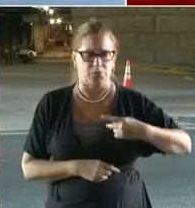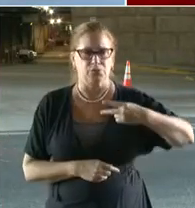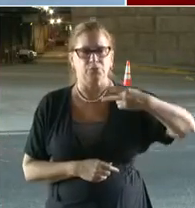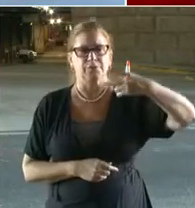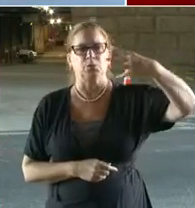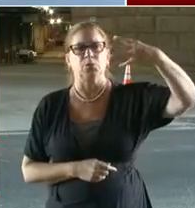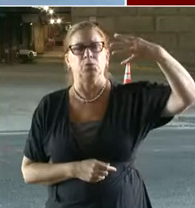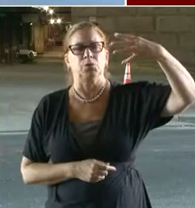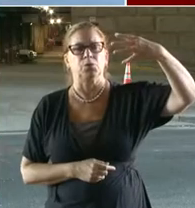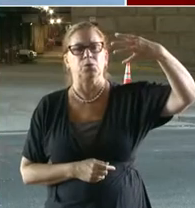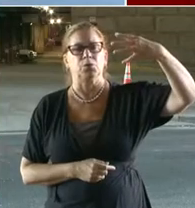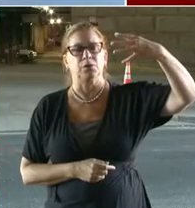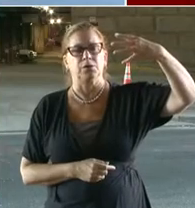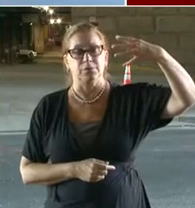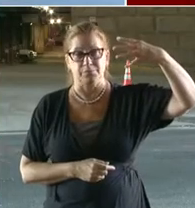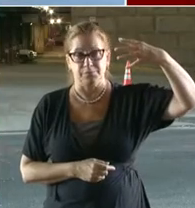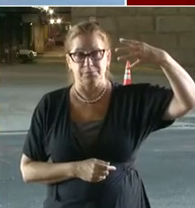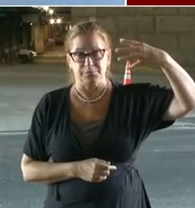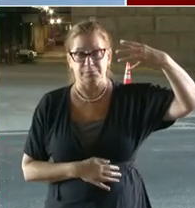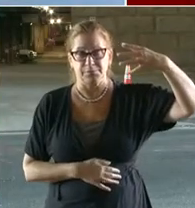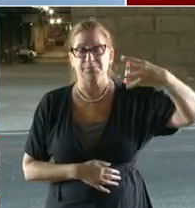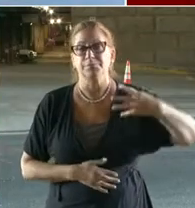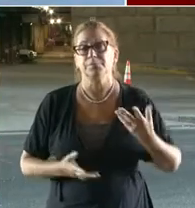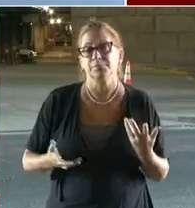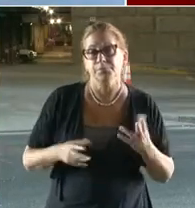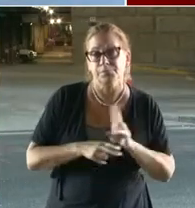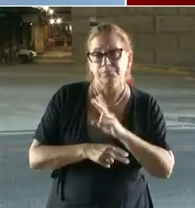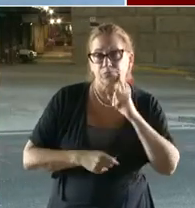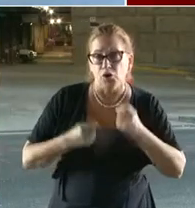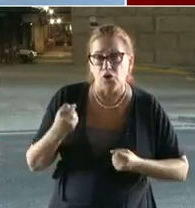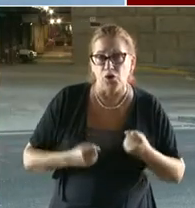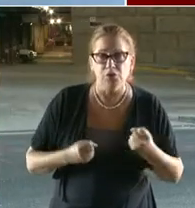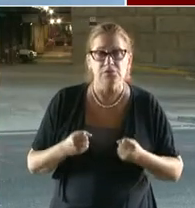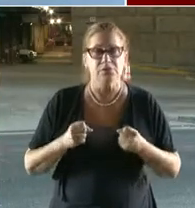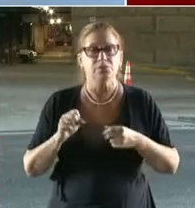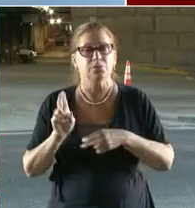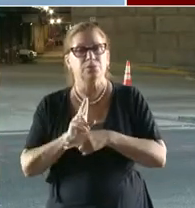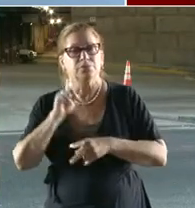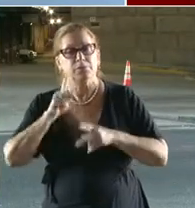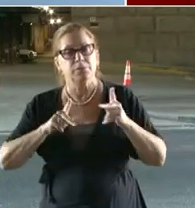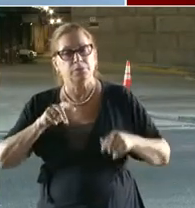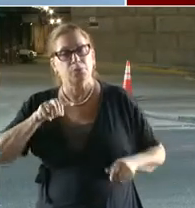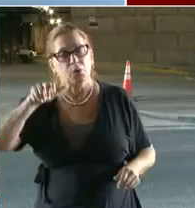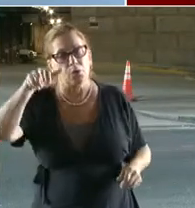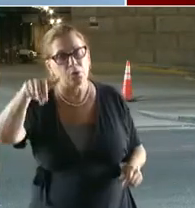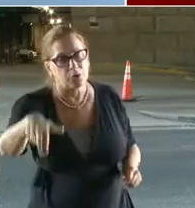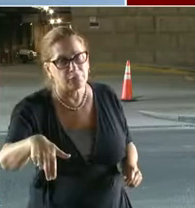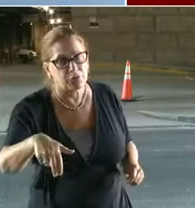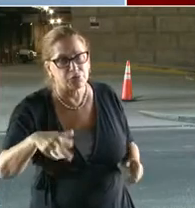usage, also for pedestrian usage. In this case, this pedestrian bridge is safe for pedestrians to build across.